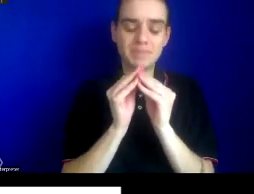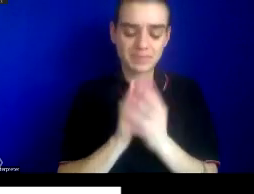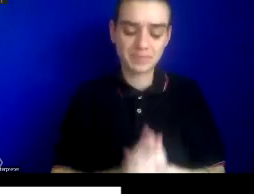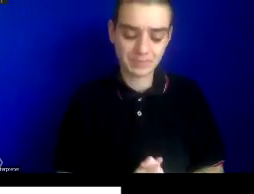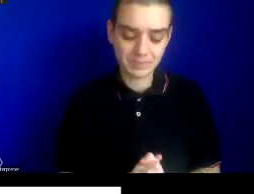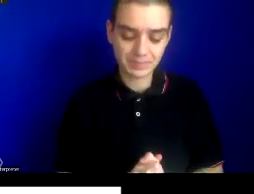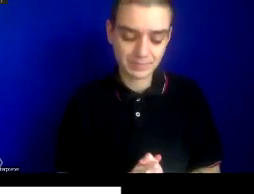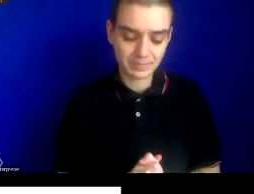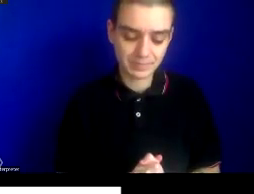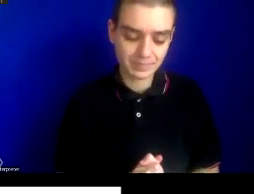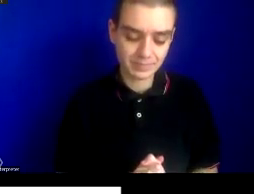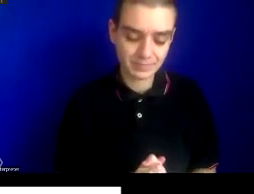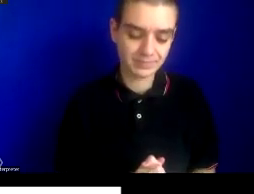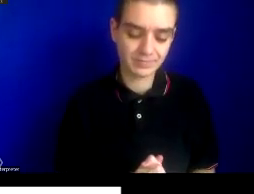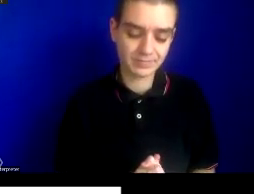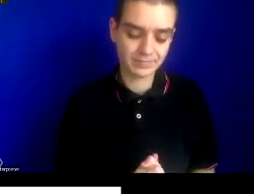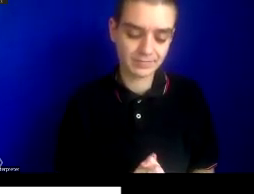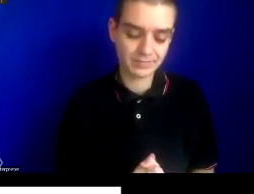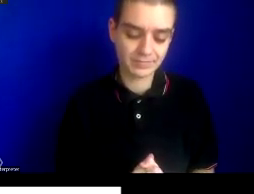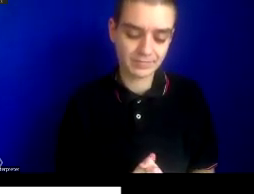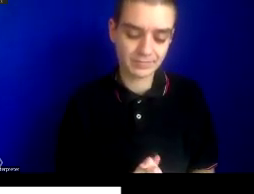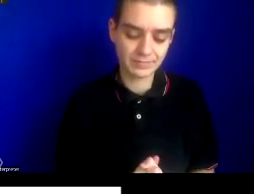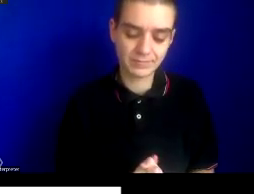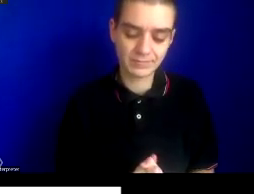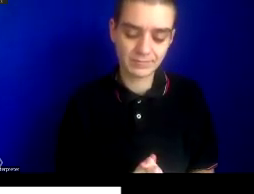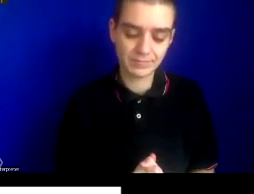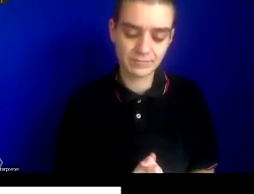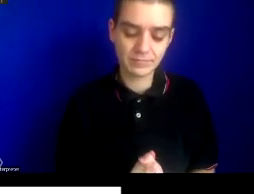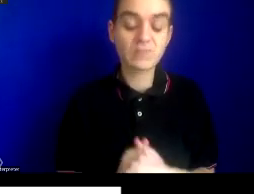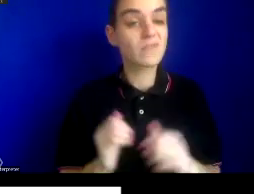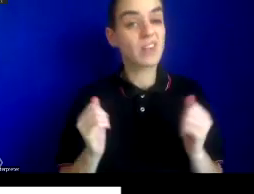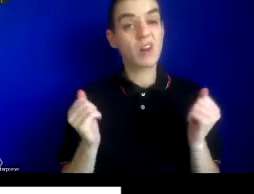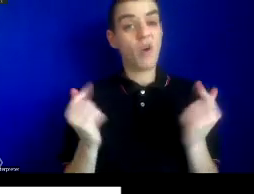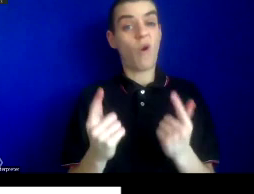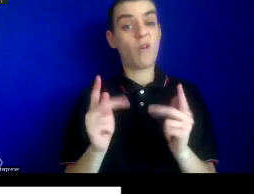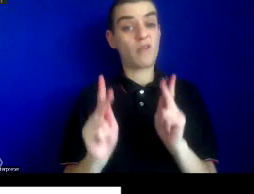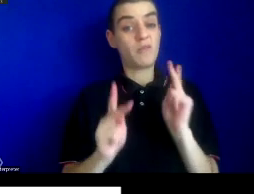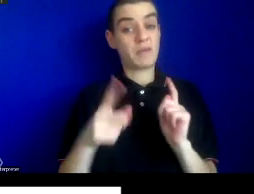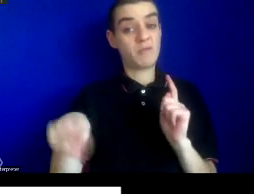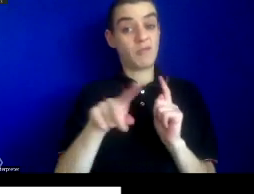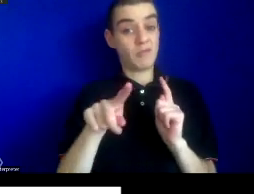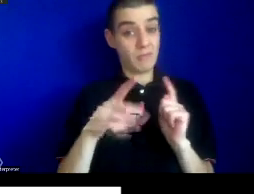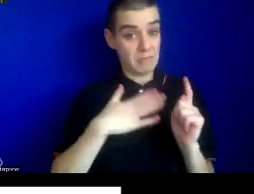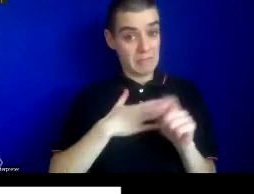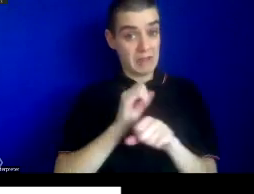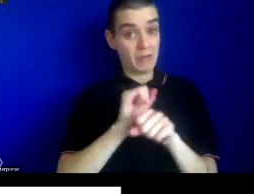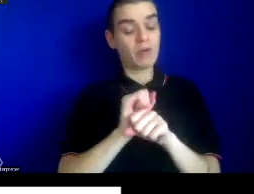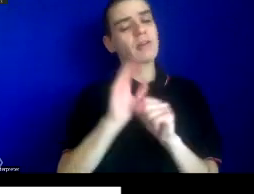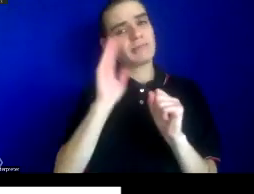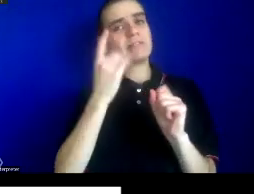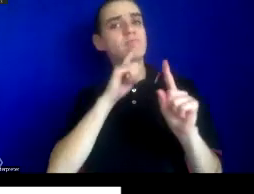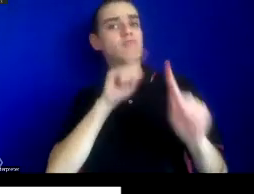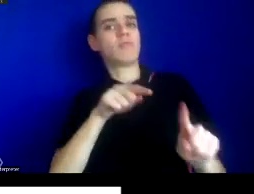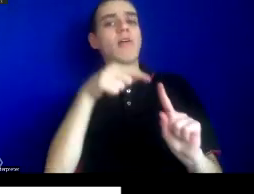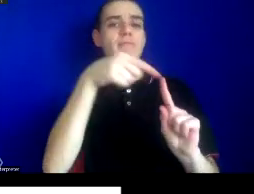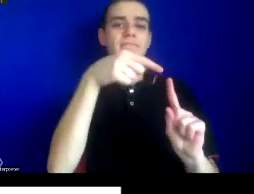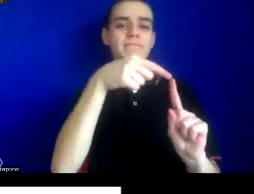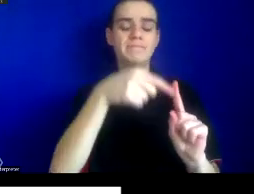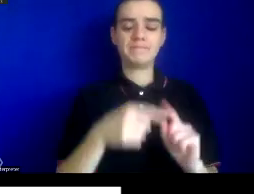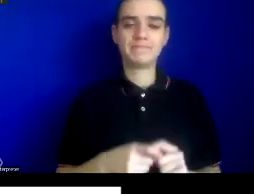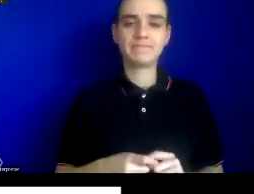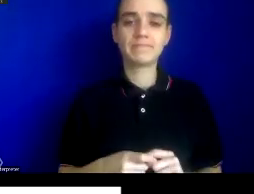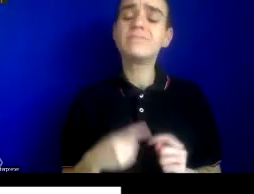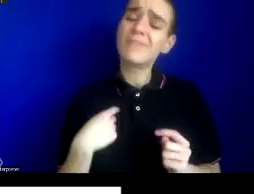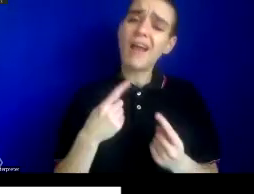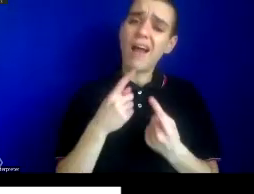to the present and to which all actors, um, really in the work that I look at seem to respond. And I would argue